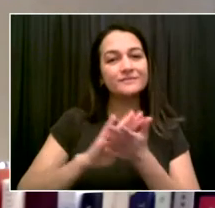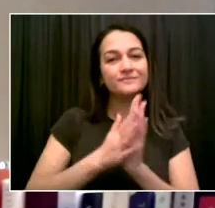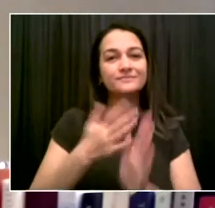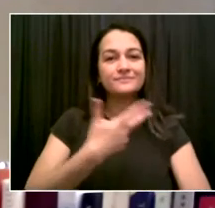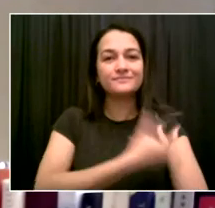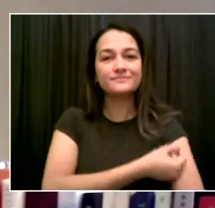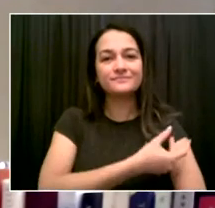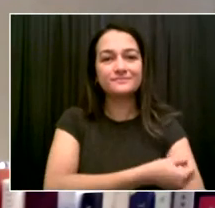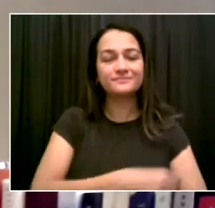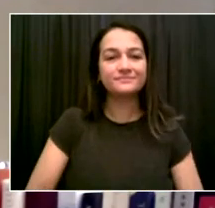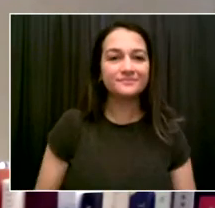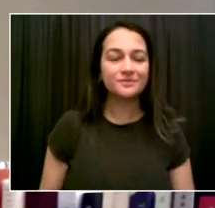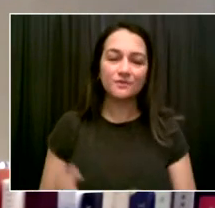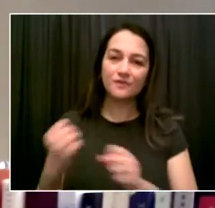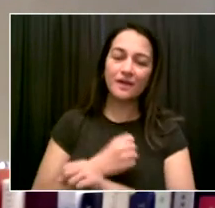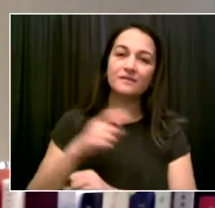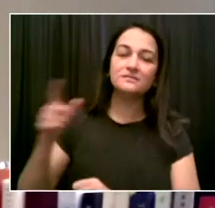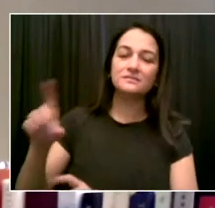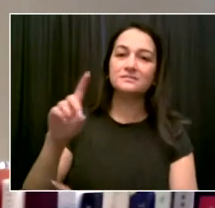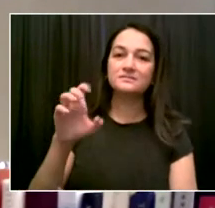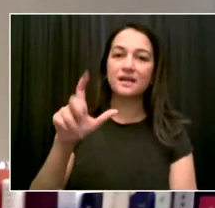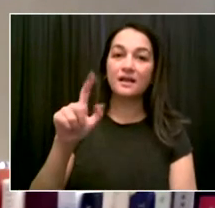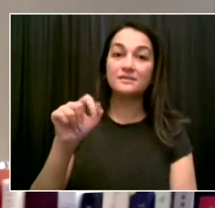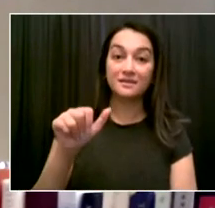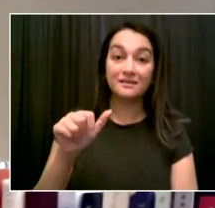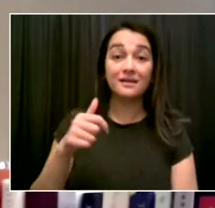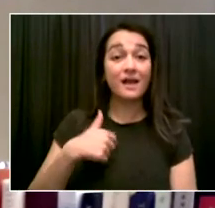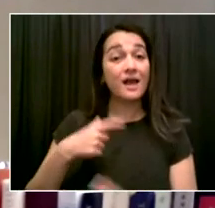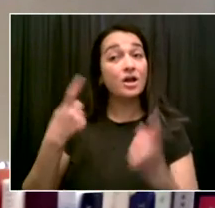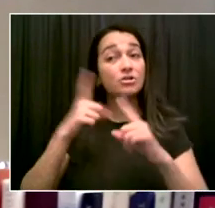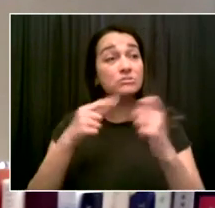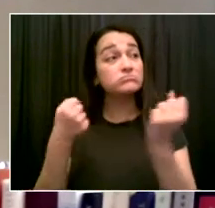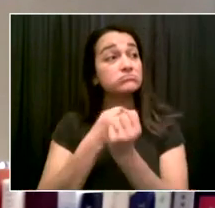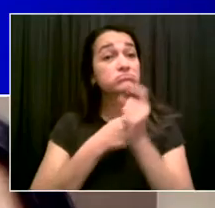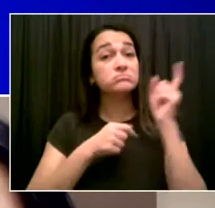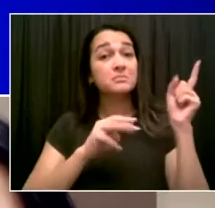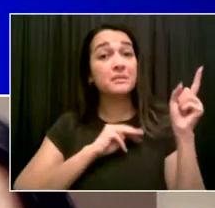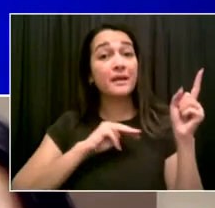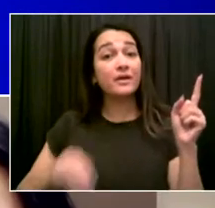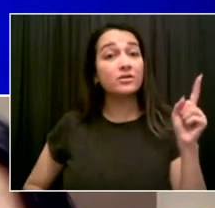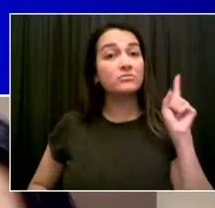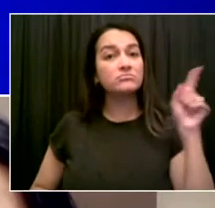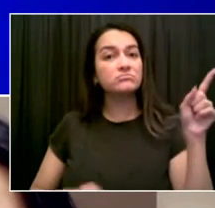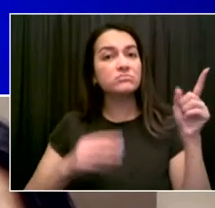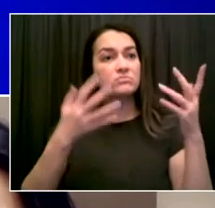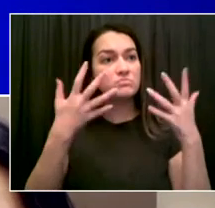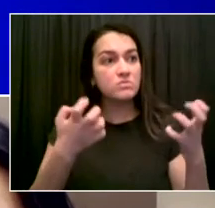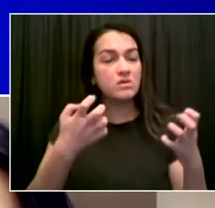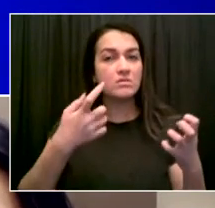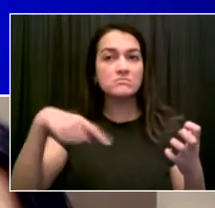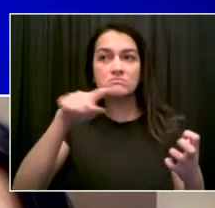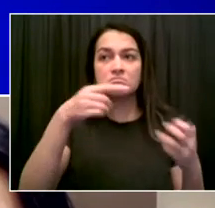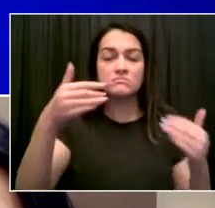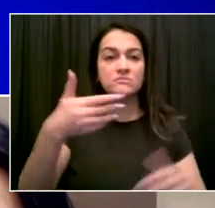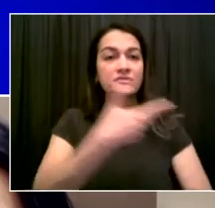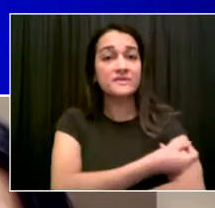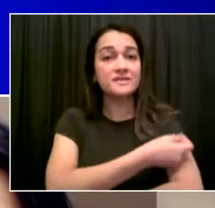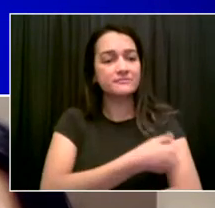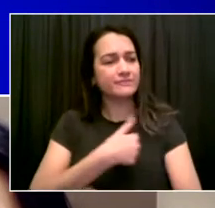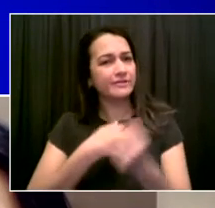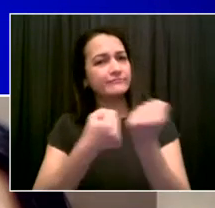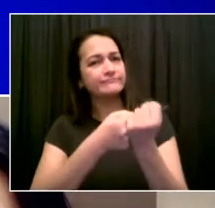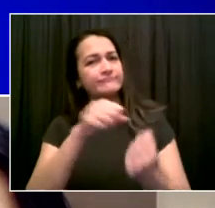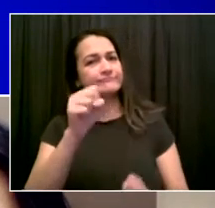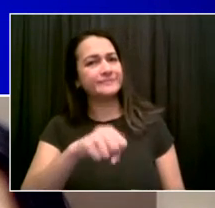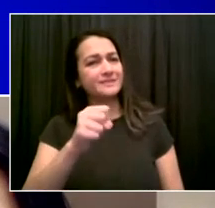to get vaccinated and get back to life as New Yorkers. Thank you very much. Thank you, doctor. And as always, thank you for breaking it